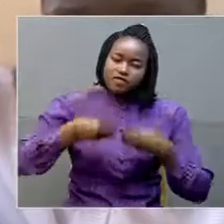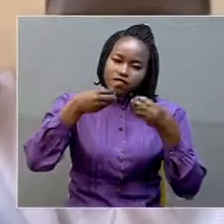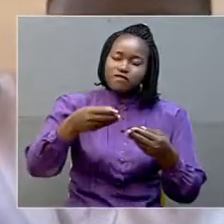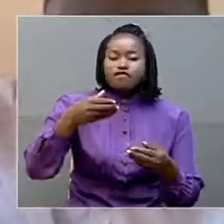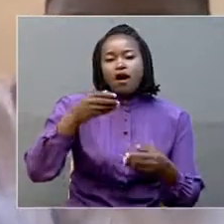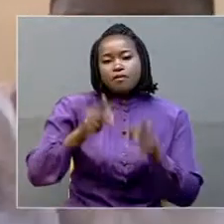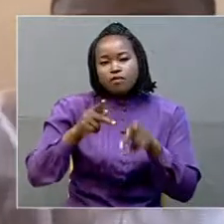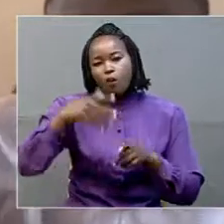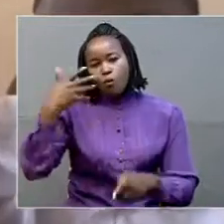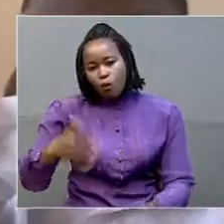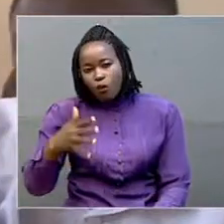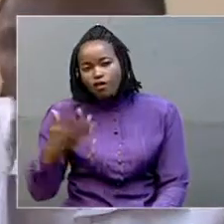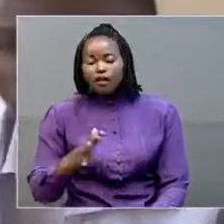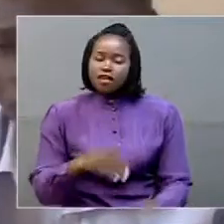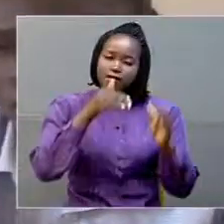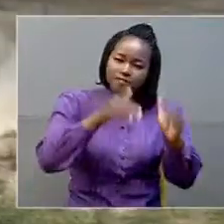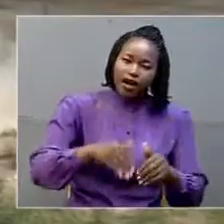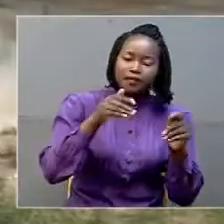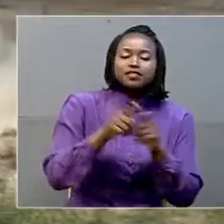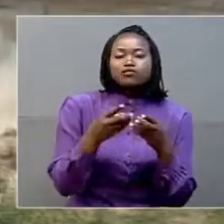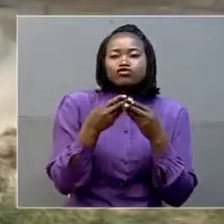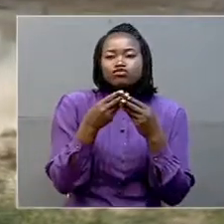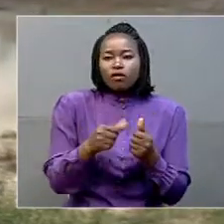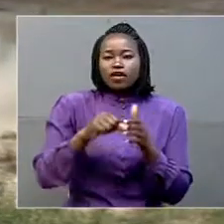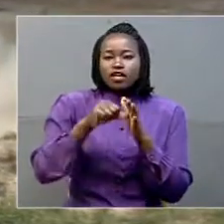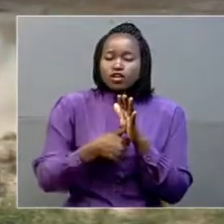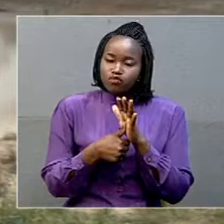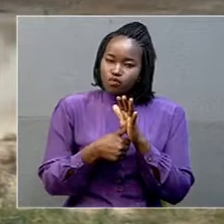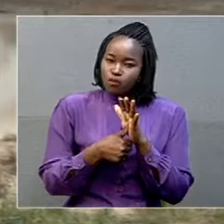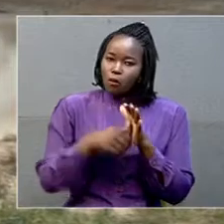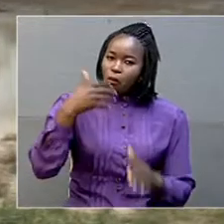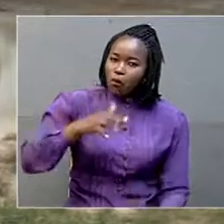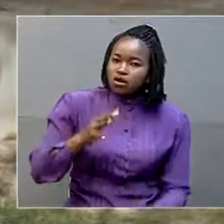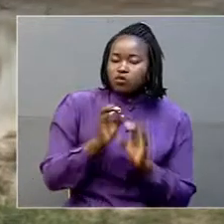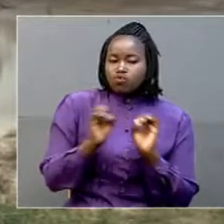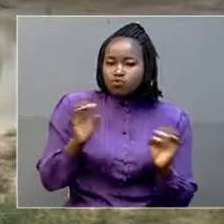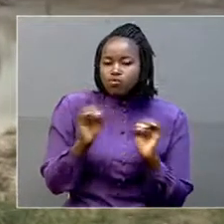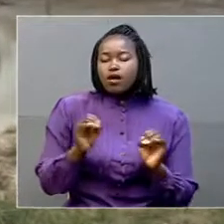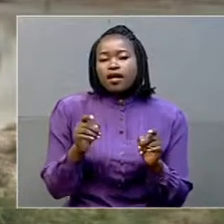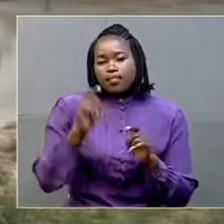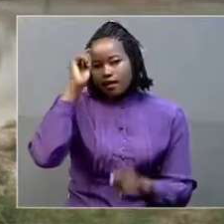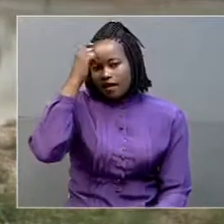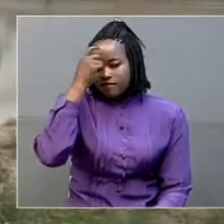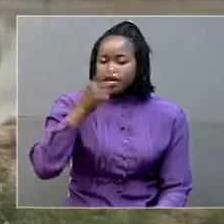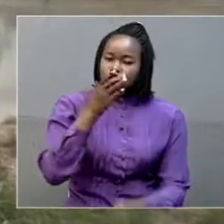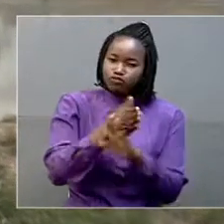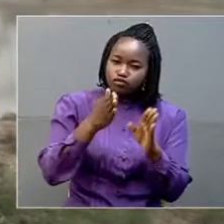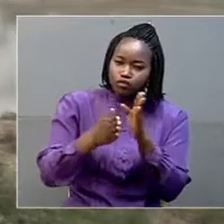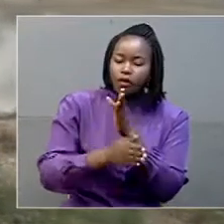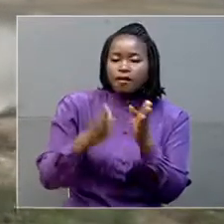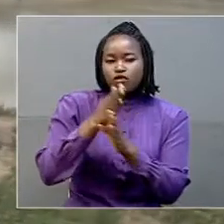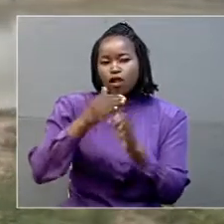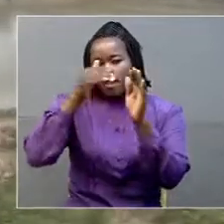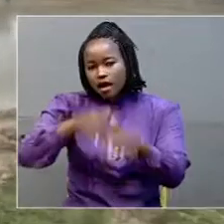and address the issue of climate change, particularly government involvement in construction of valley dams for animals during drought